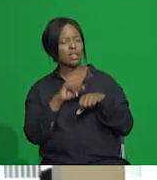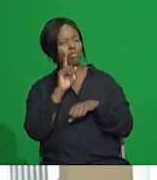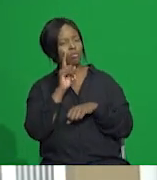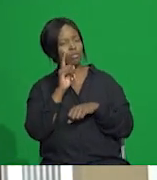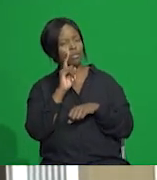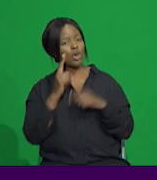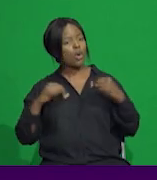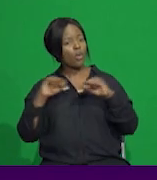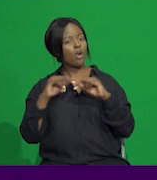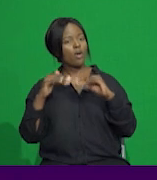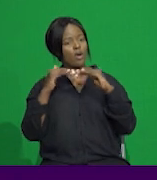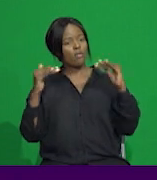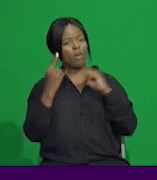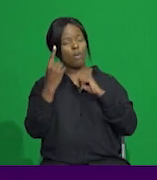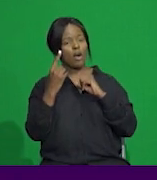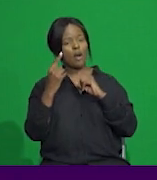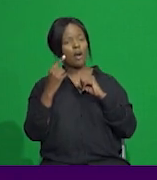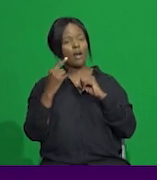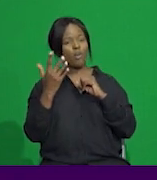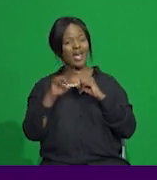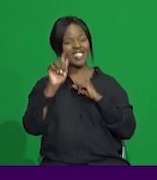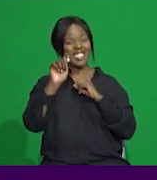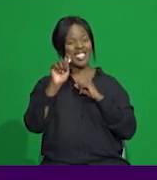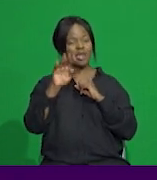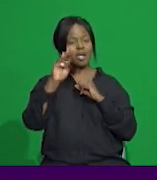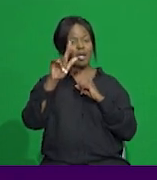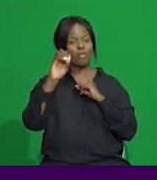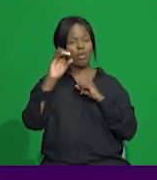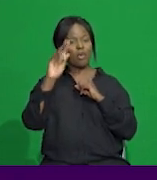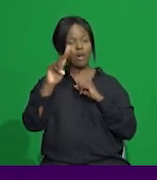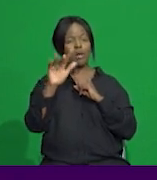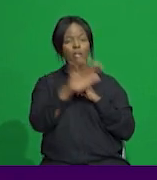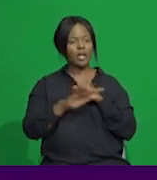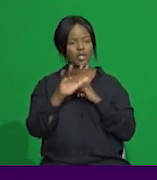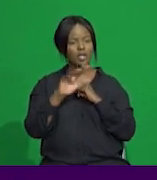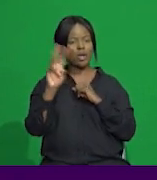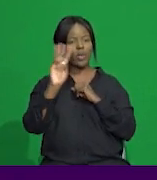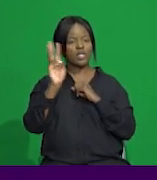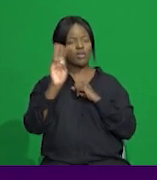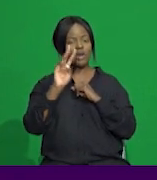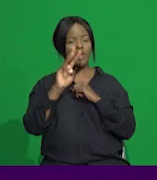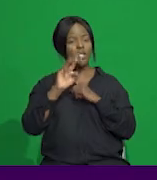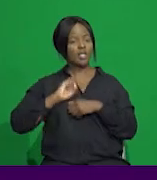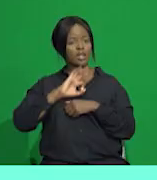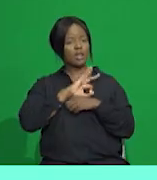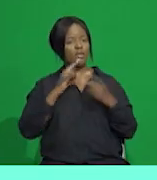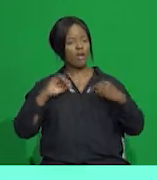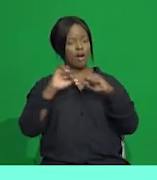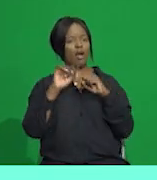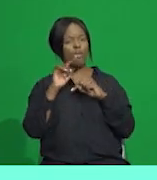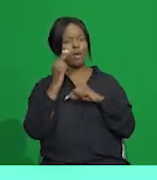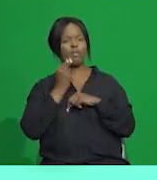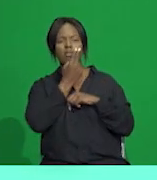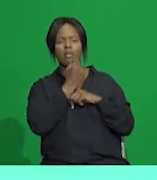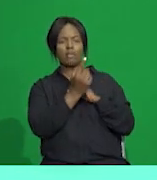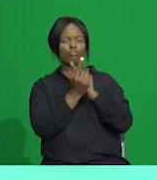floor of T Block on the university's Westwall campus. Our friendly staff will be happy to show you around and answer any of